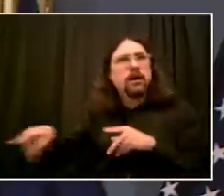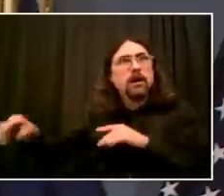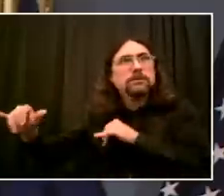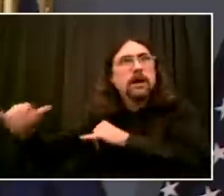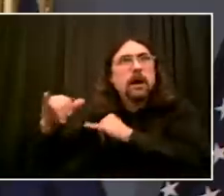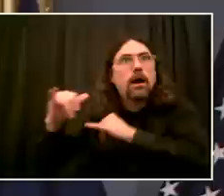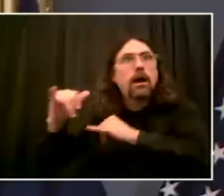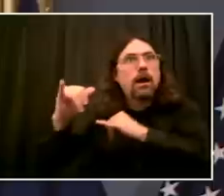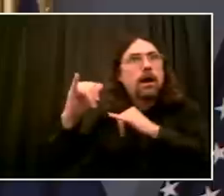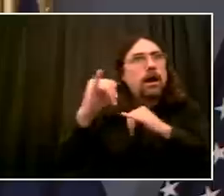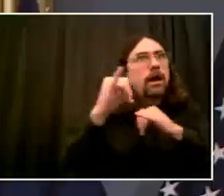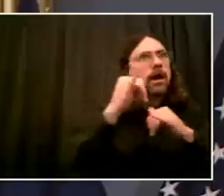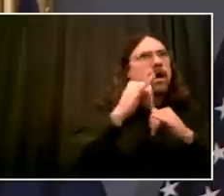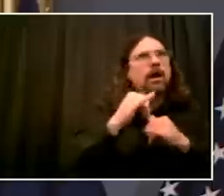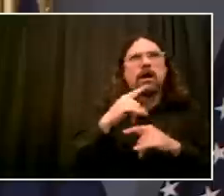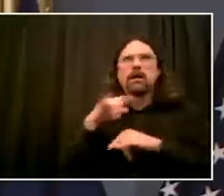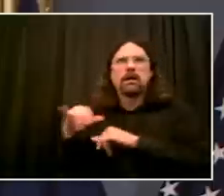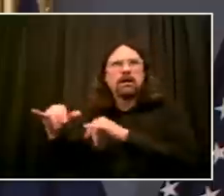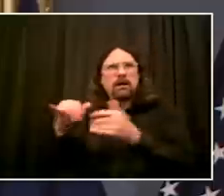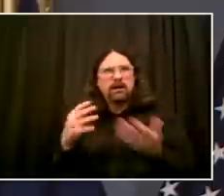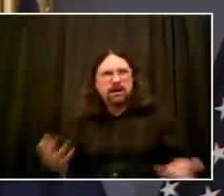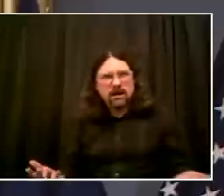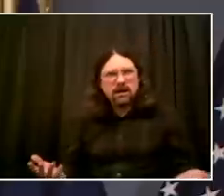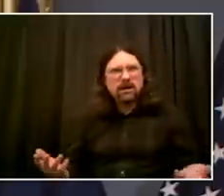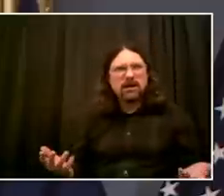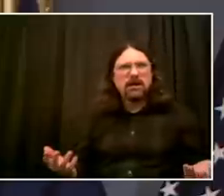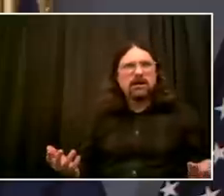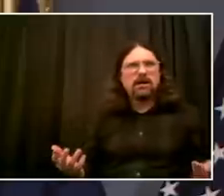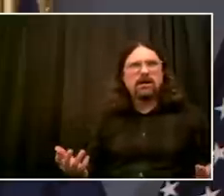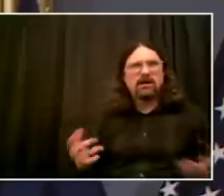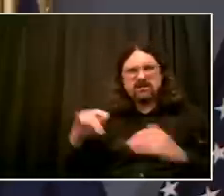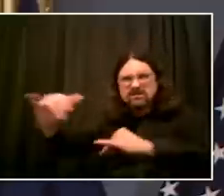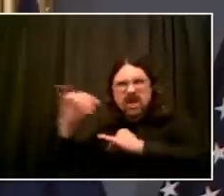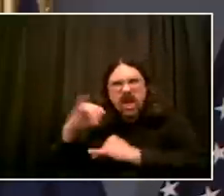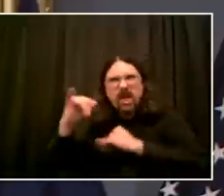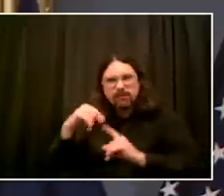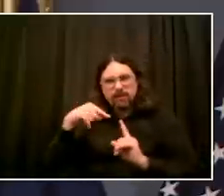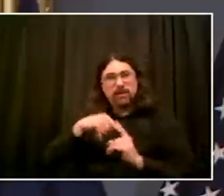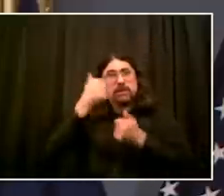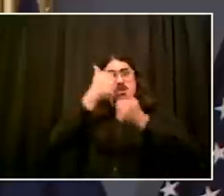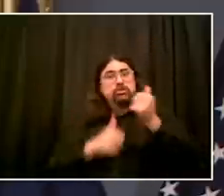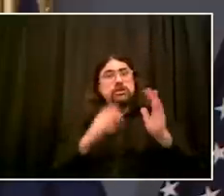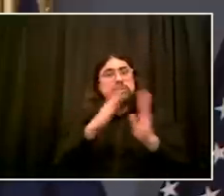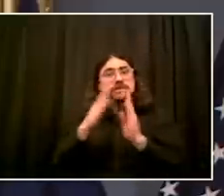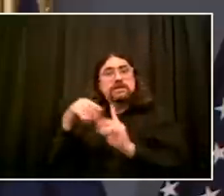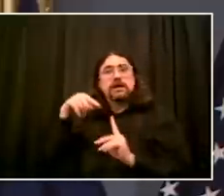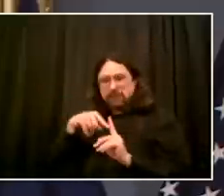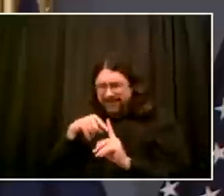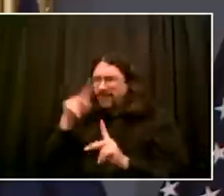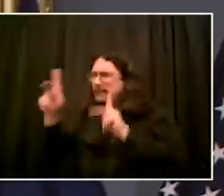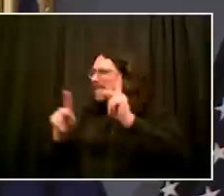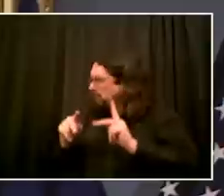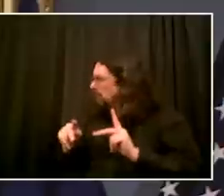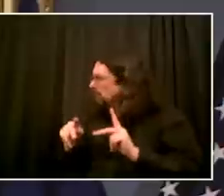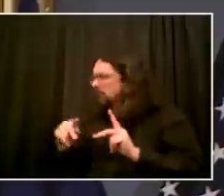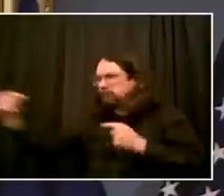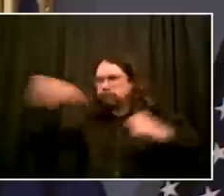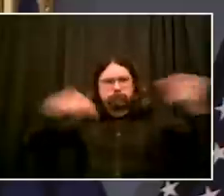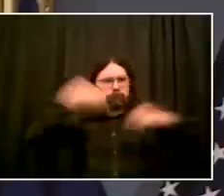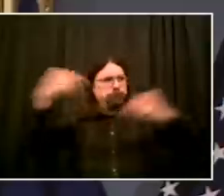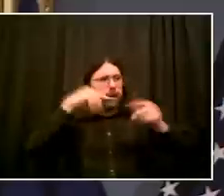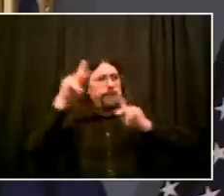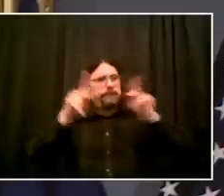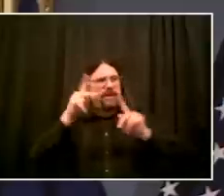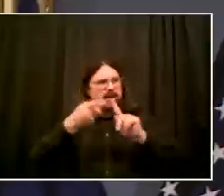Miller to put together the information, obviously, you know, understanding security realities, but that which he can, to put